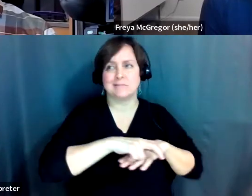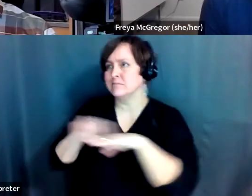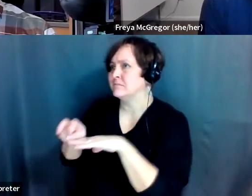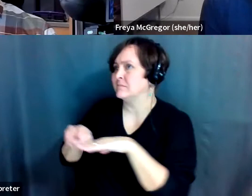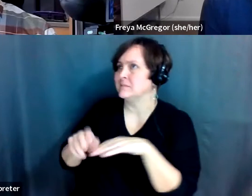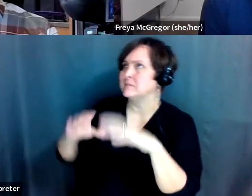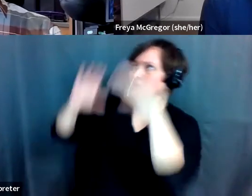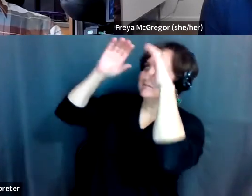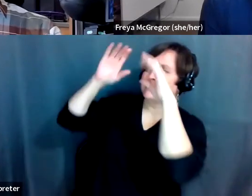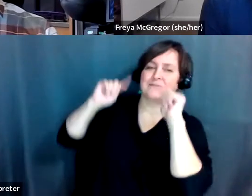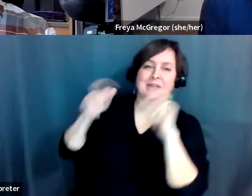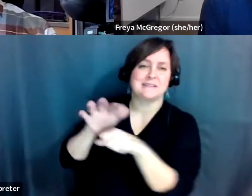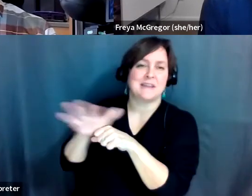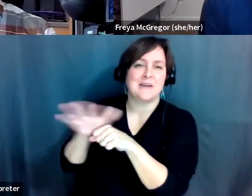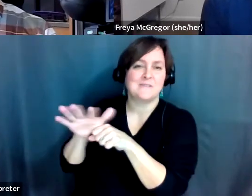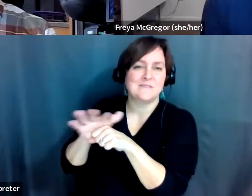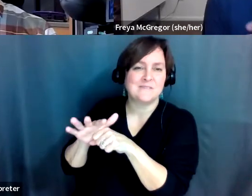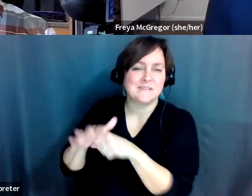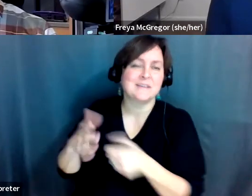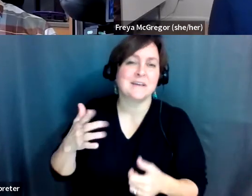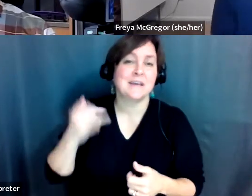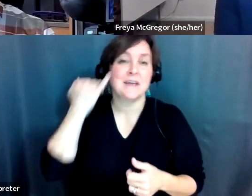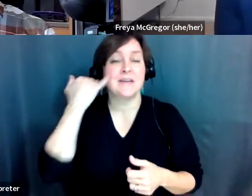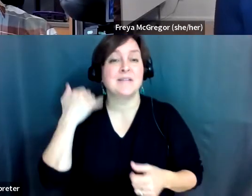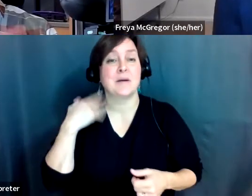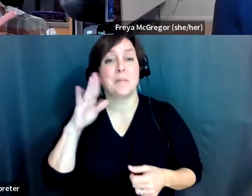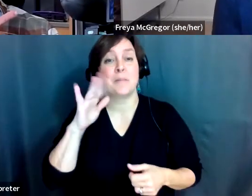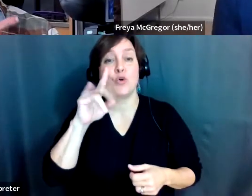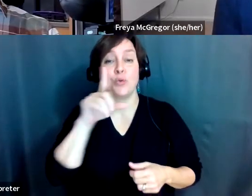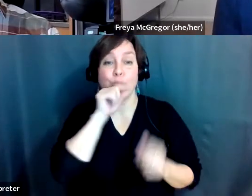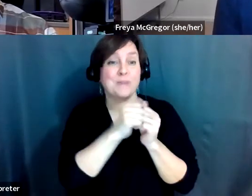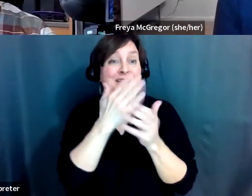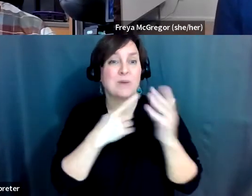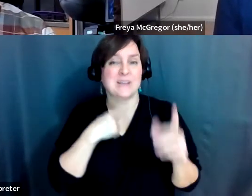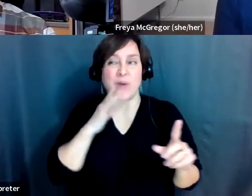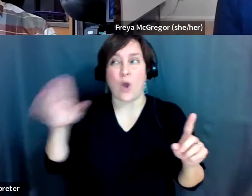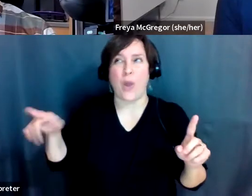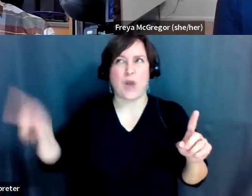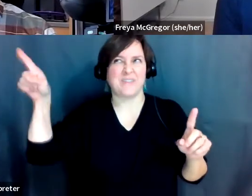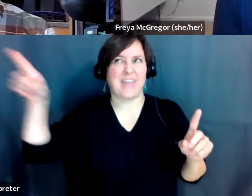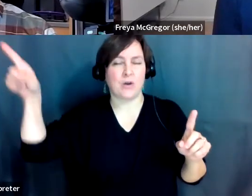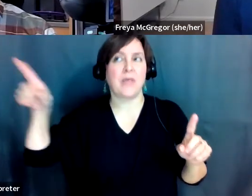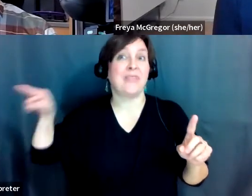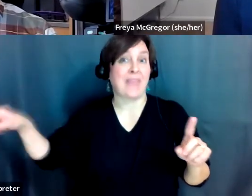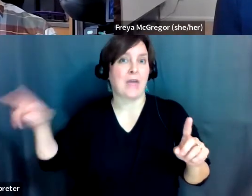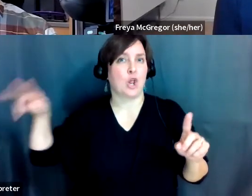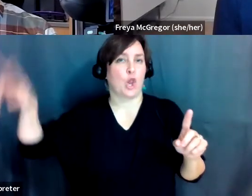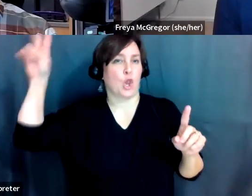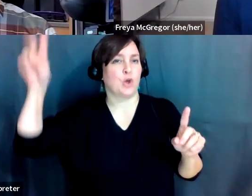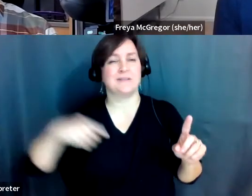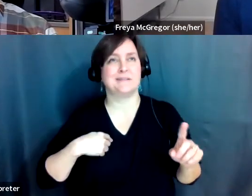my scope on it. So, if I'm birding with somebody, I'll actually say, oh, hey, over there, you know, and they can quickly look at it.